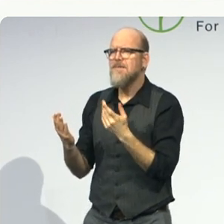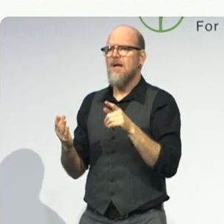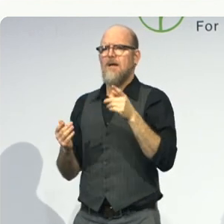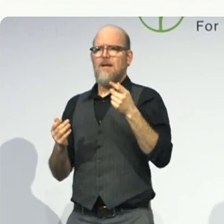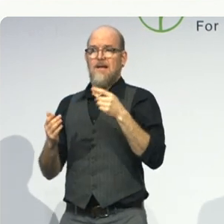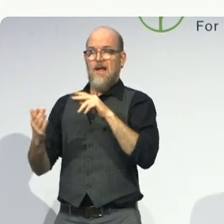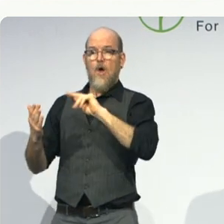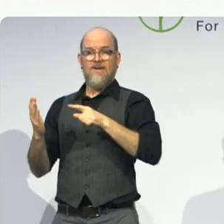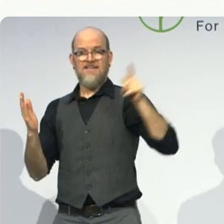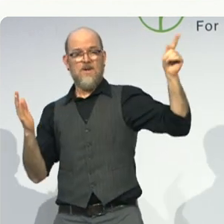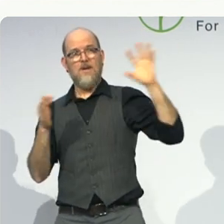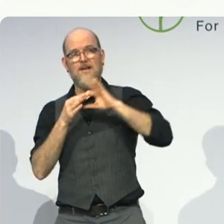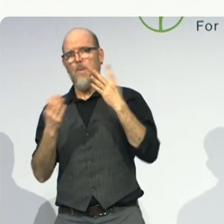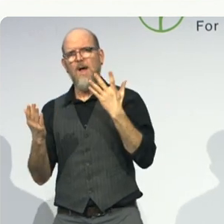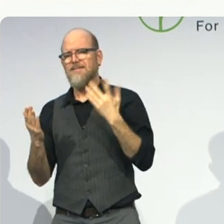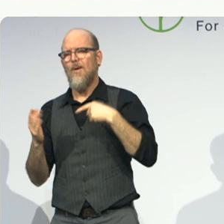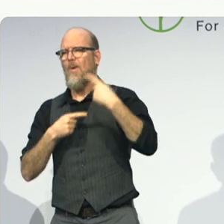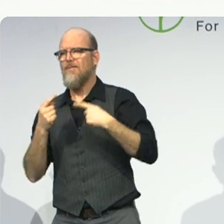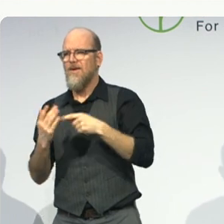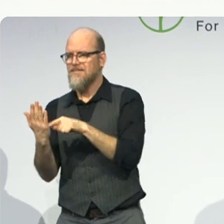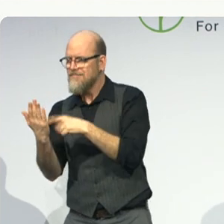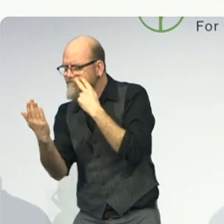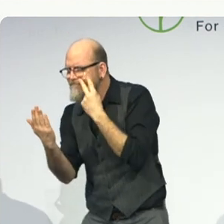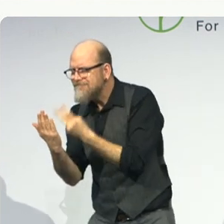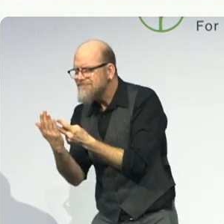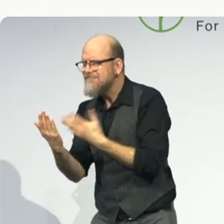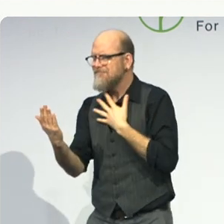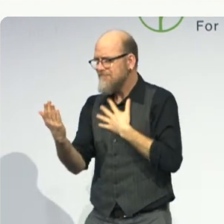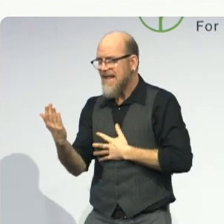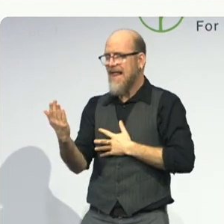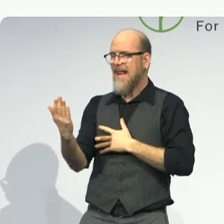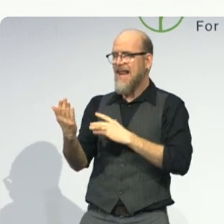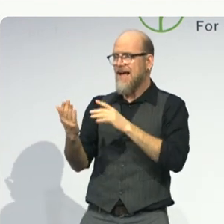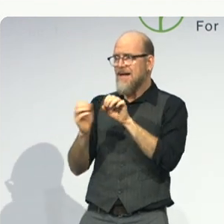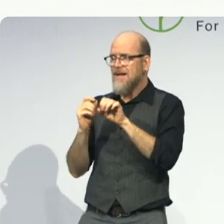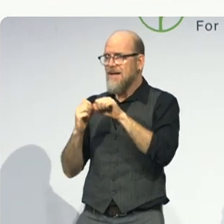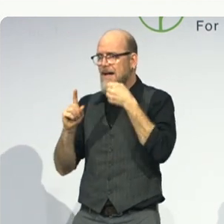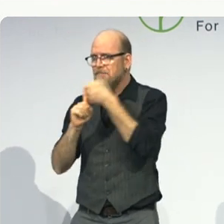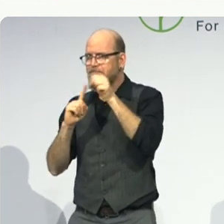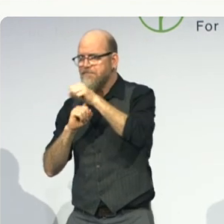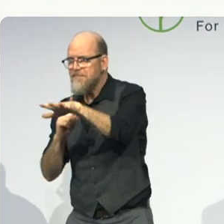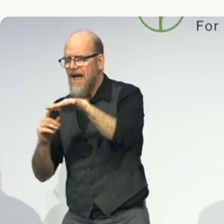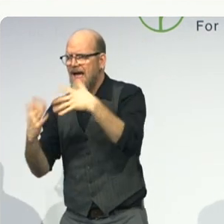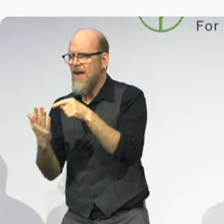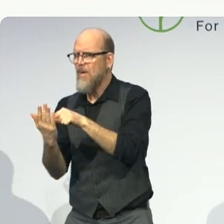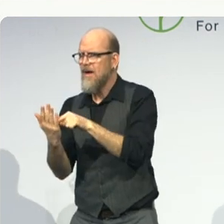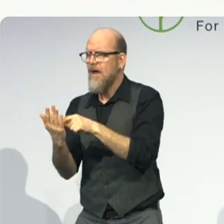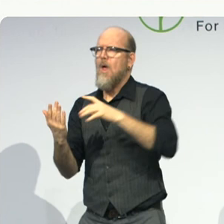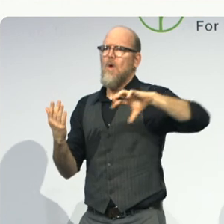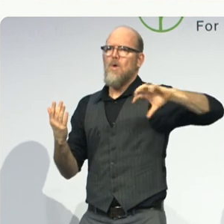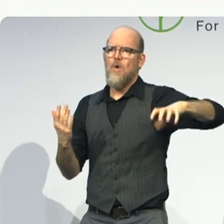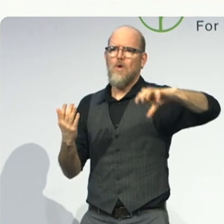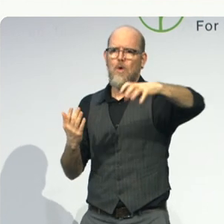power, it has to translate into countries taking action, countries passing laws, countries